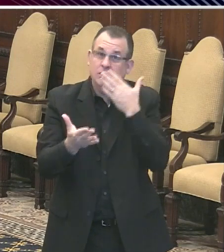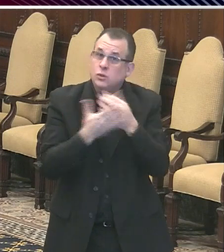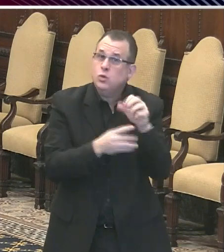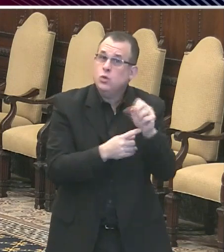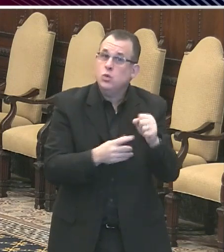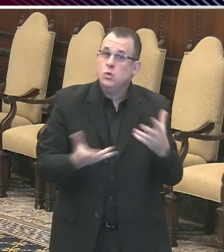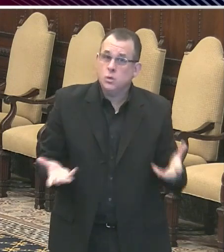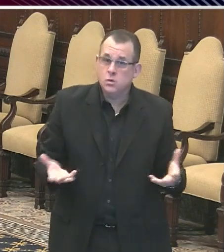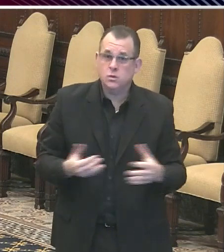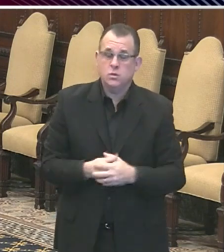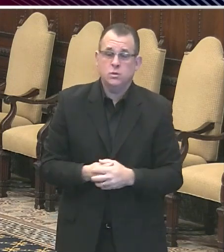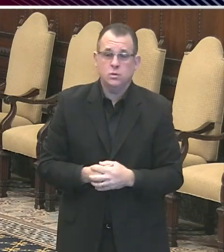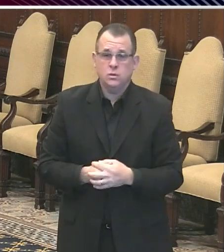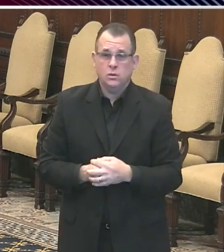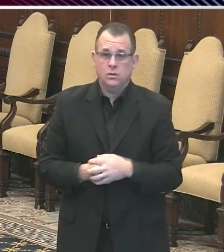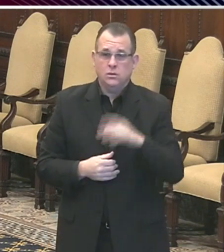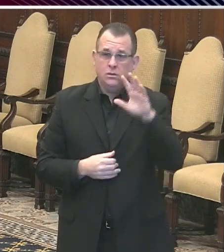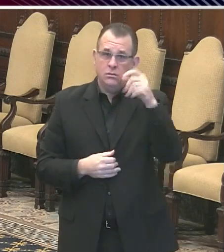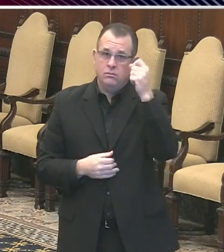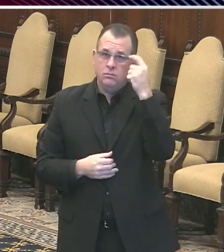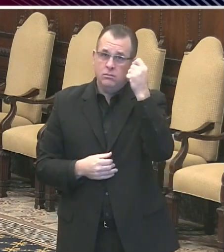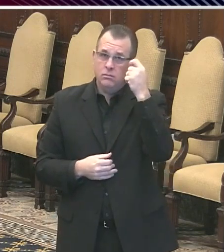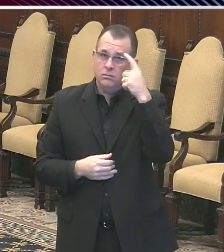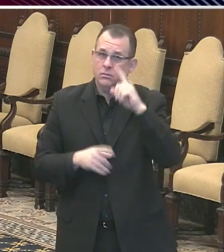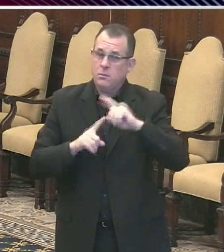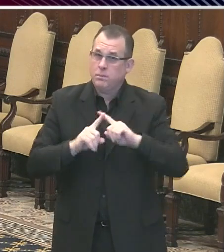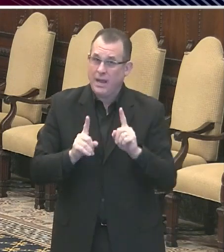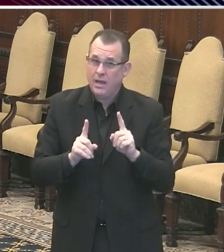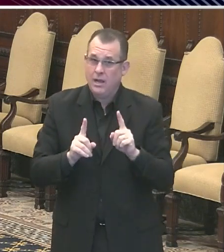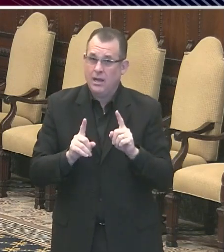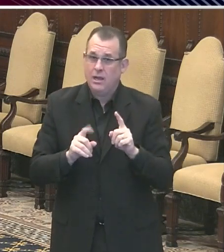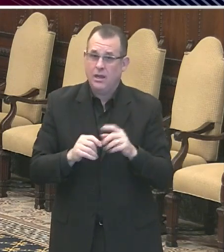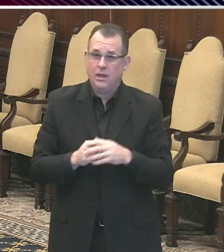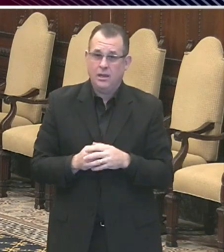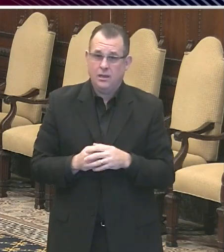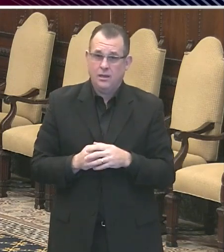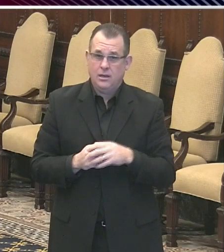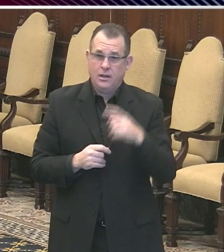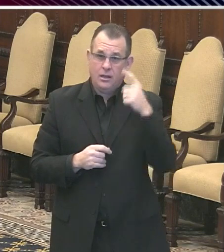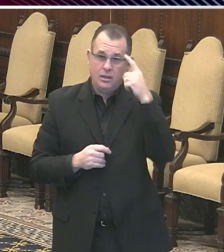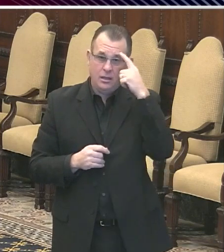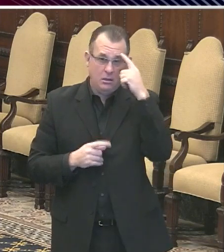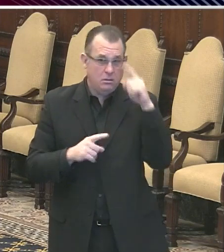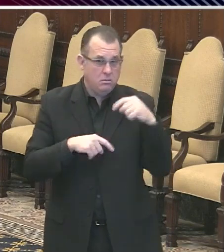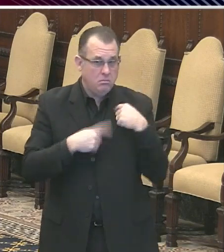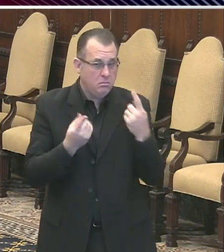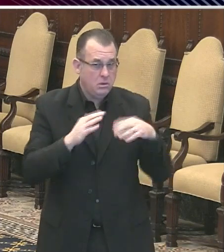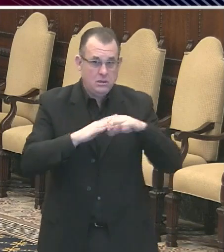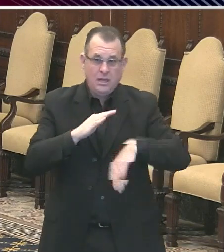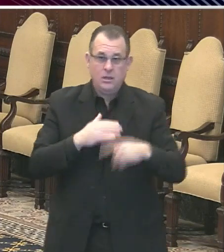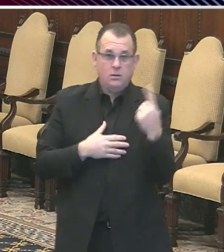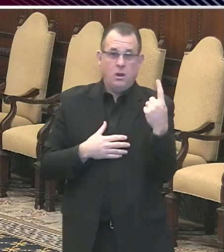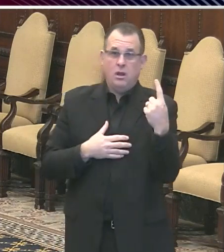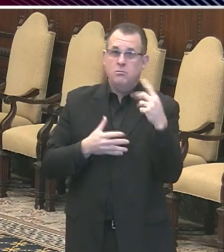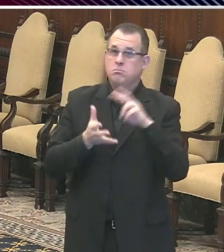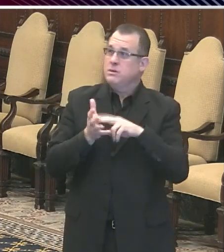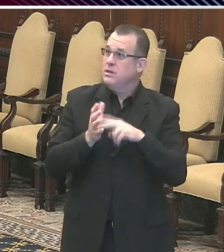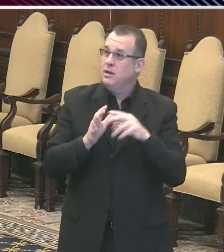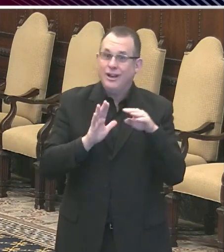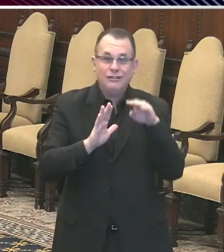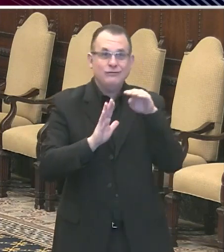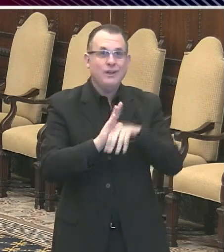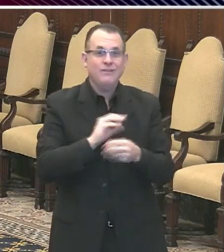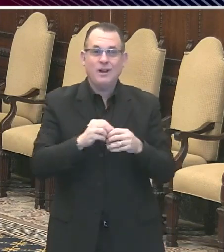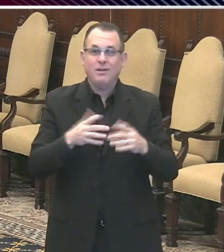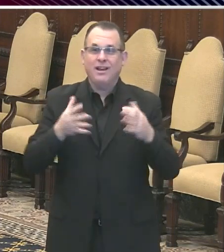But this is really important. We have to keep that R-naught below 1.0 for the epidemic to end. So the good news we have today is not a